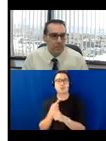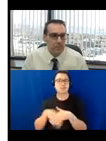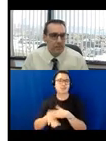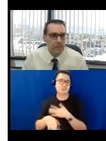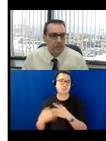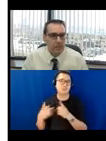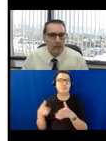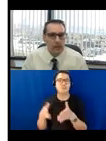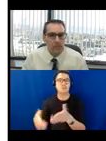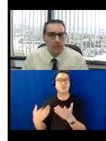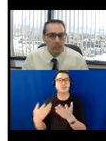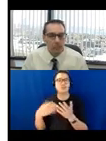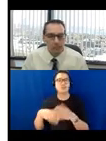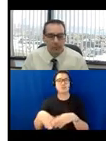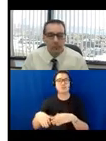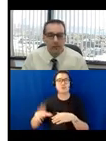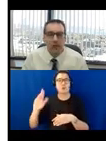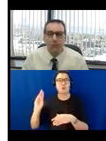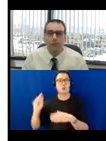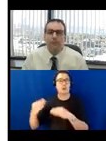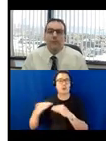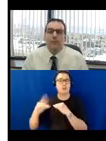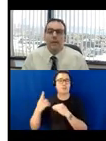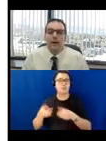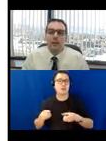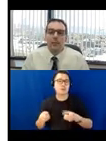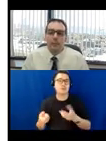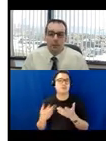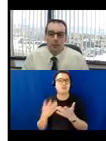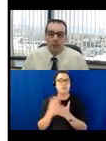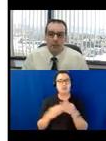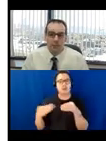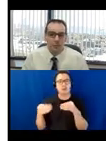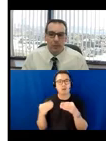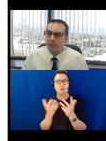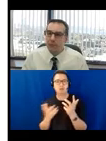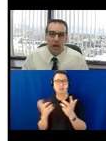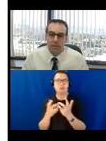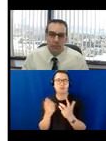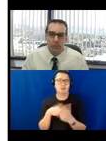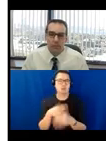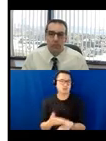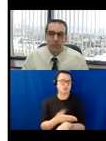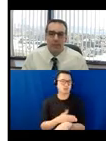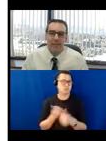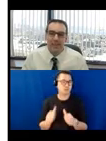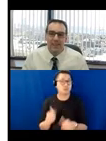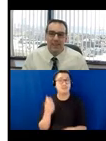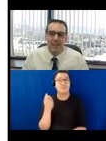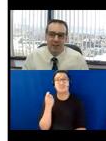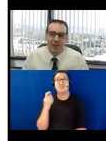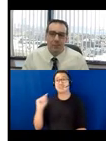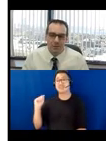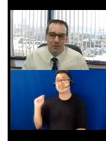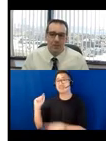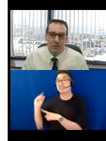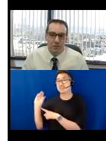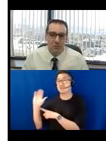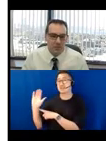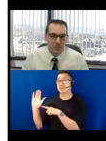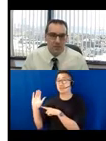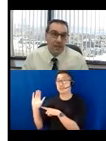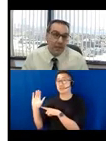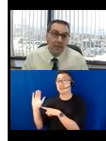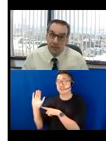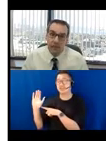ramps. We've, we've been, we've been working on those. We have not worked with the Alcohol Beverage Control